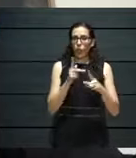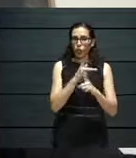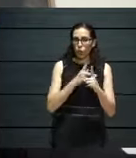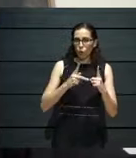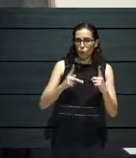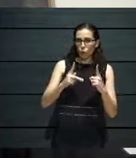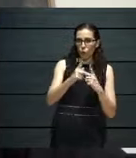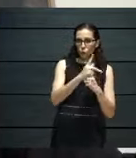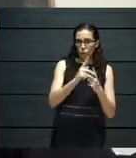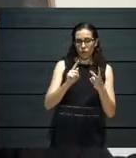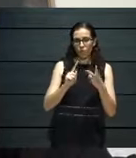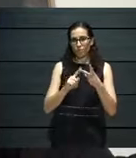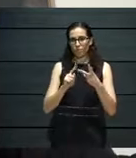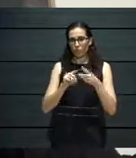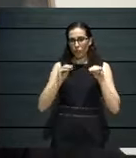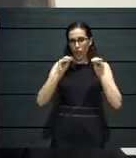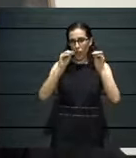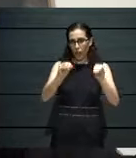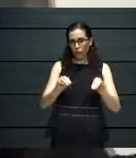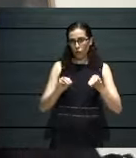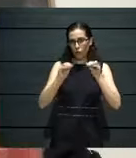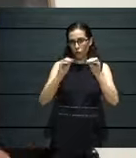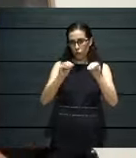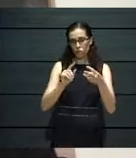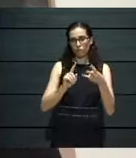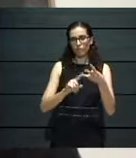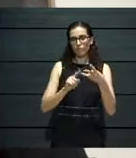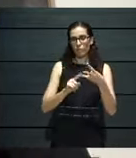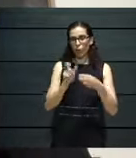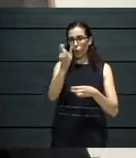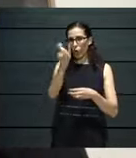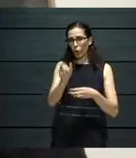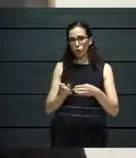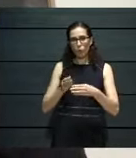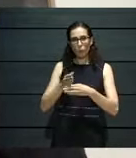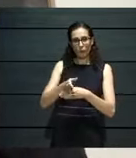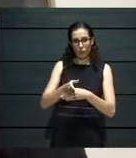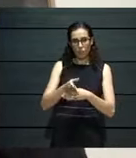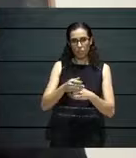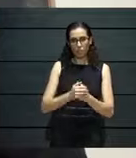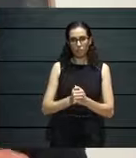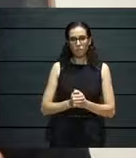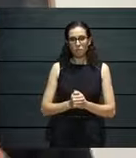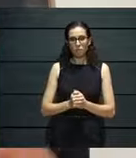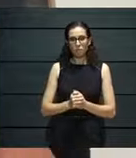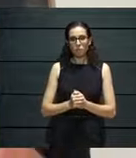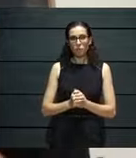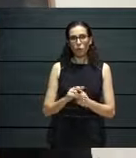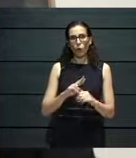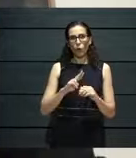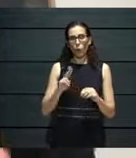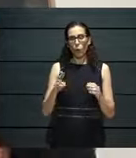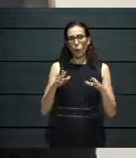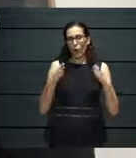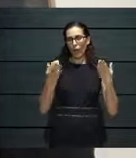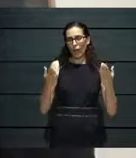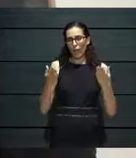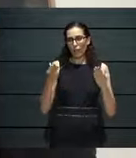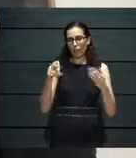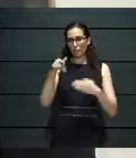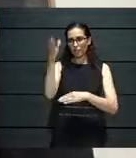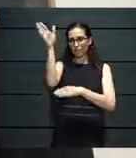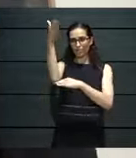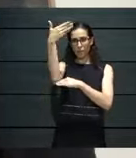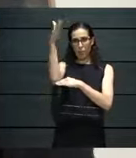educational, and human rights. So we've collaborated with, so this flag is currently hanging